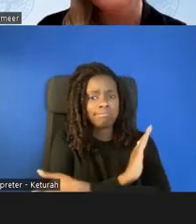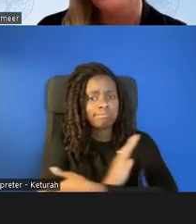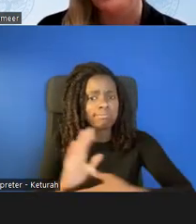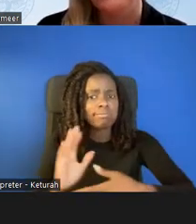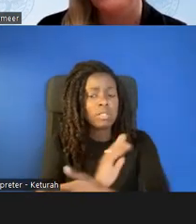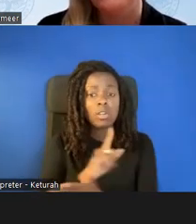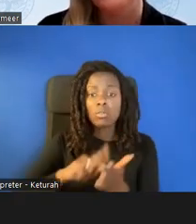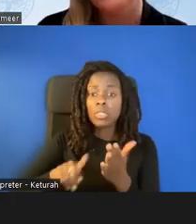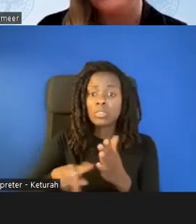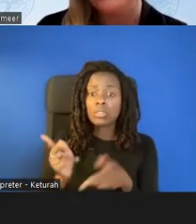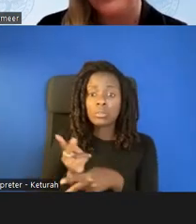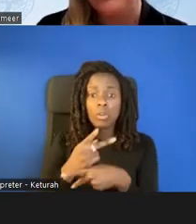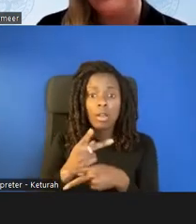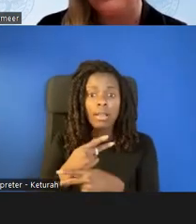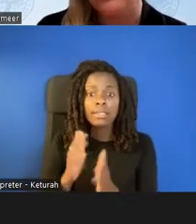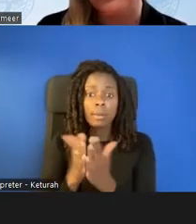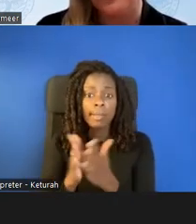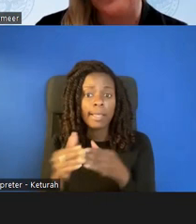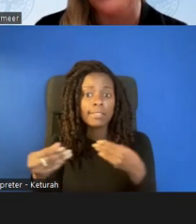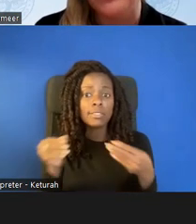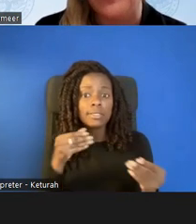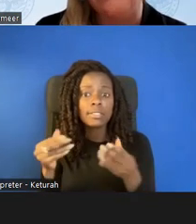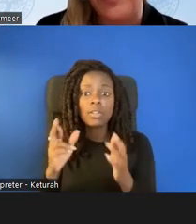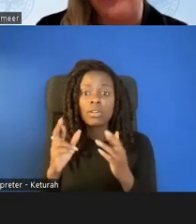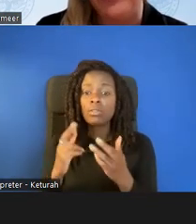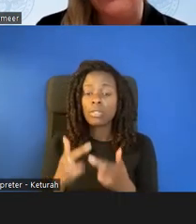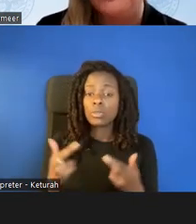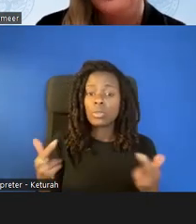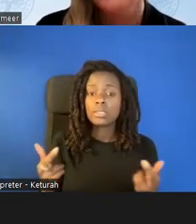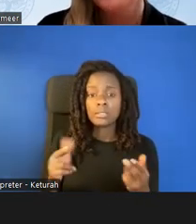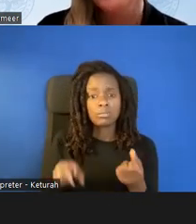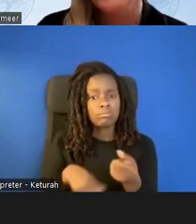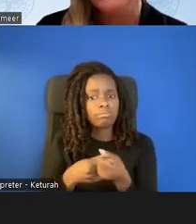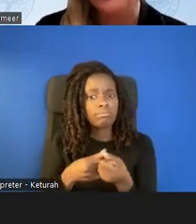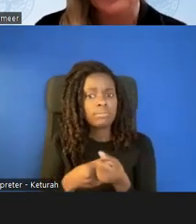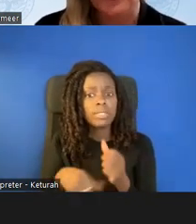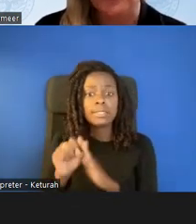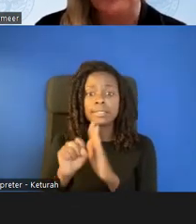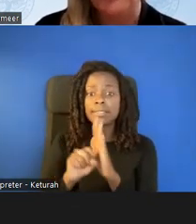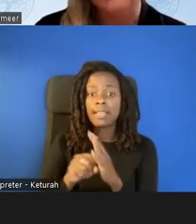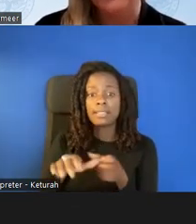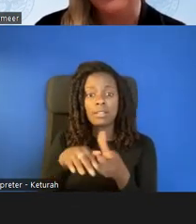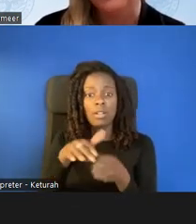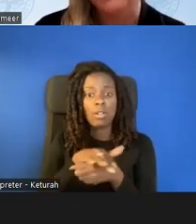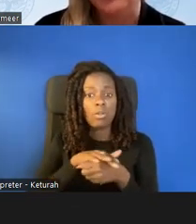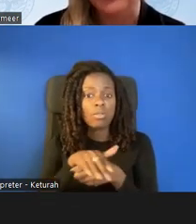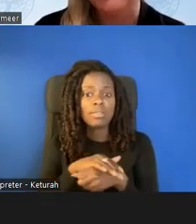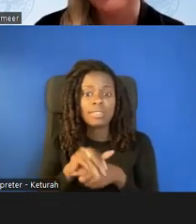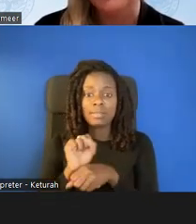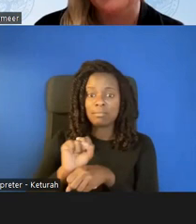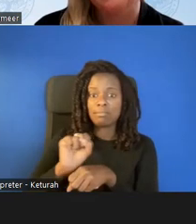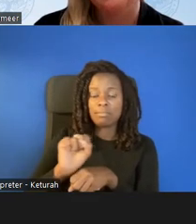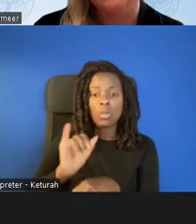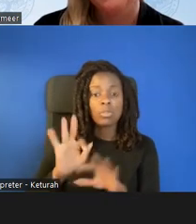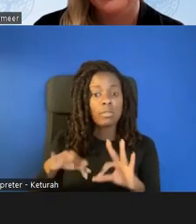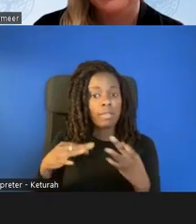publications, and resources to assist states, local district personnel, and families to improve results for children and students with disabilities.